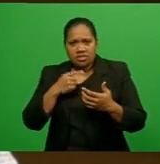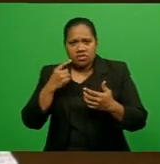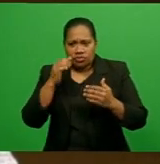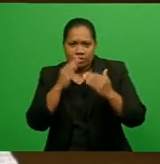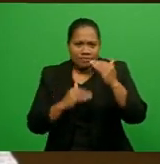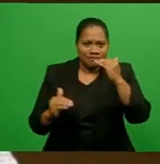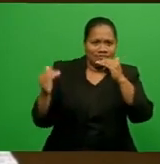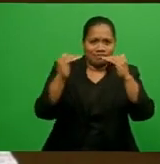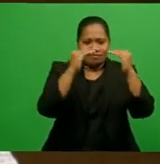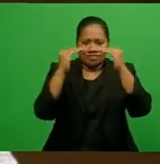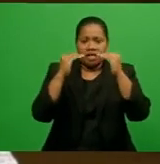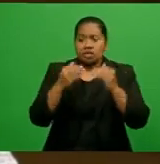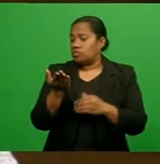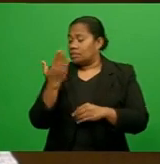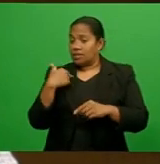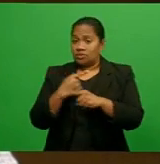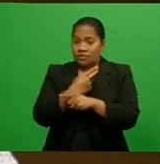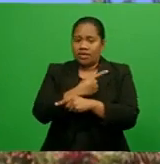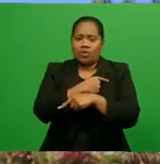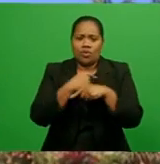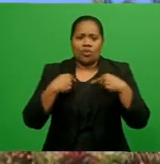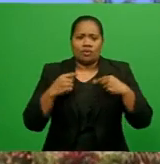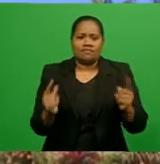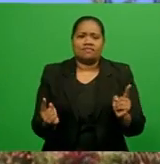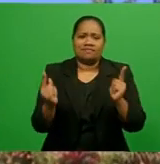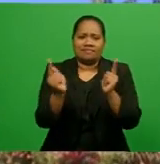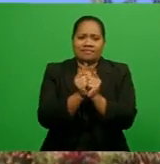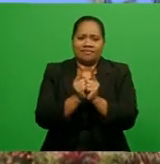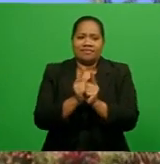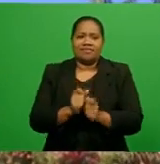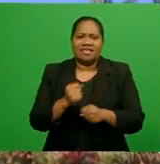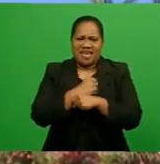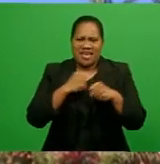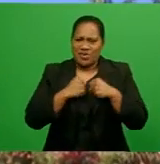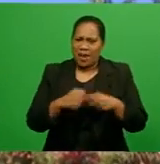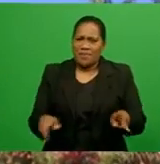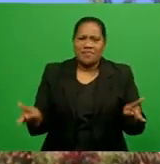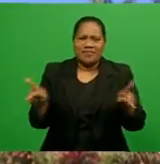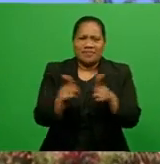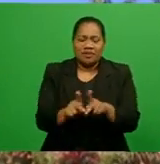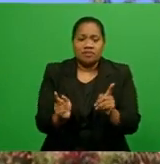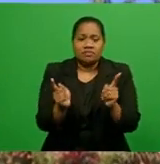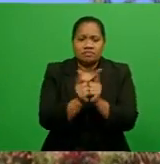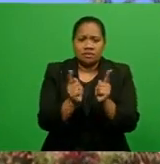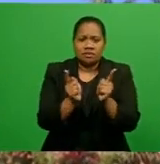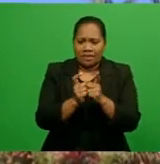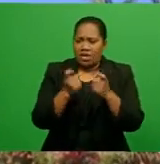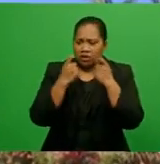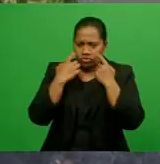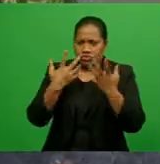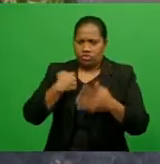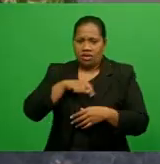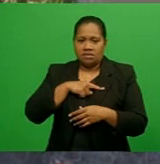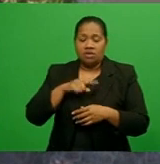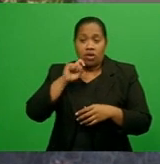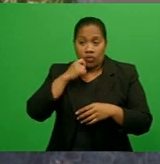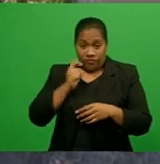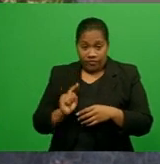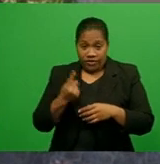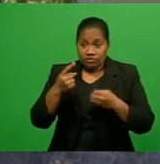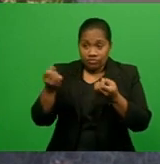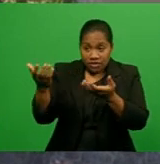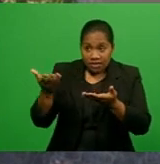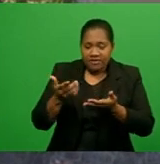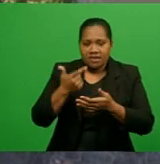met with us last week in our regular partnership meeting, have assured us that they will release $7 million. The uplift